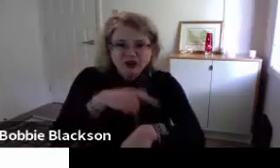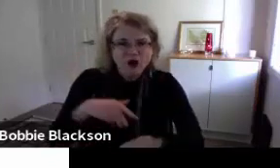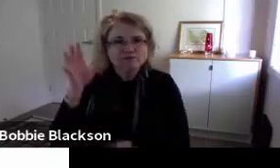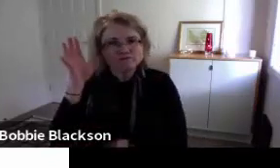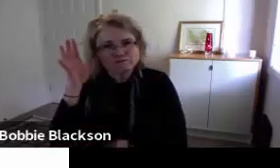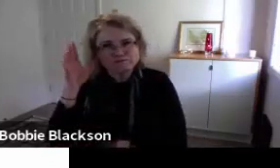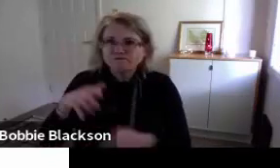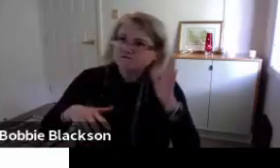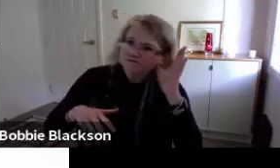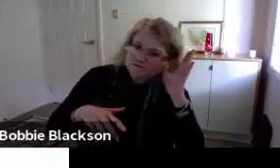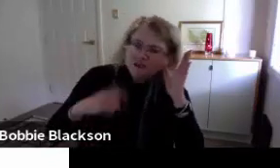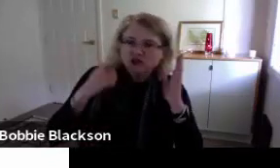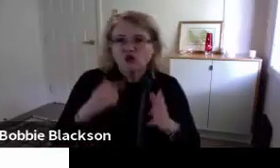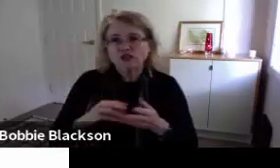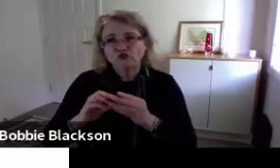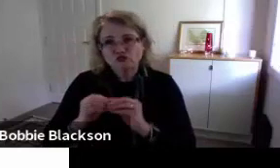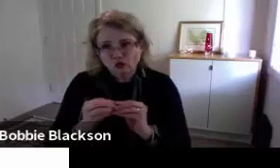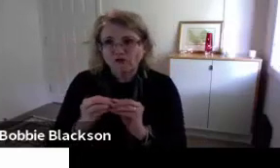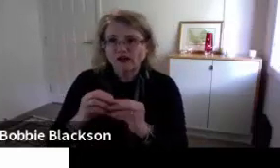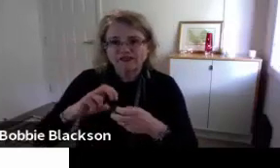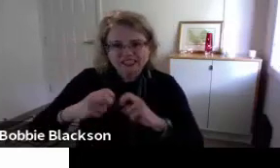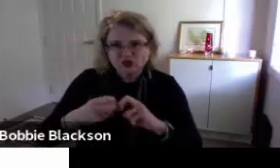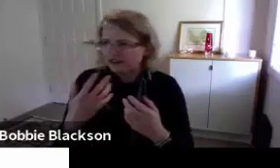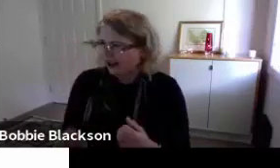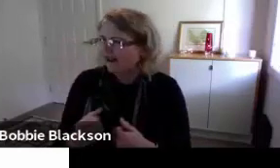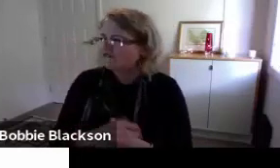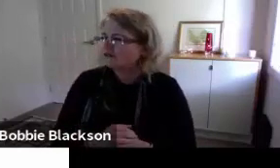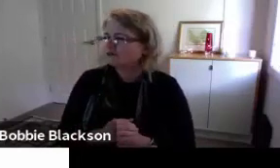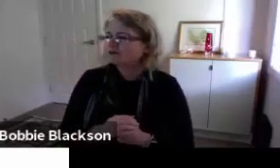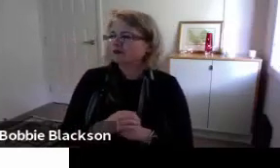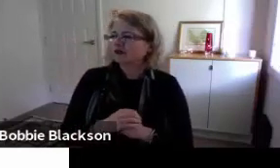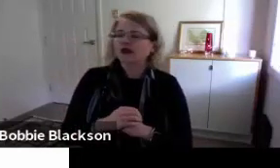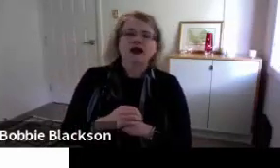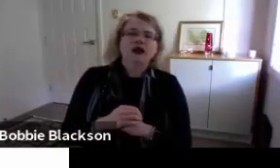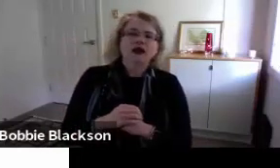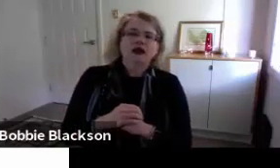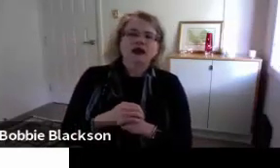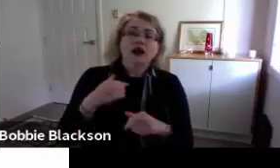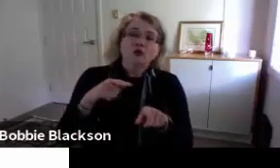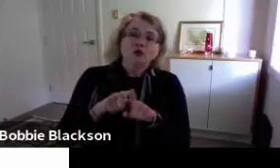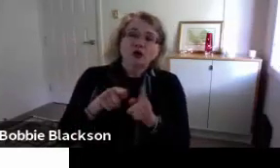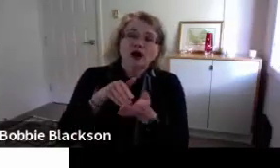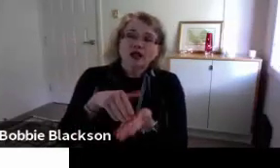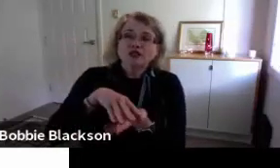if there are issues for students, I will listen to their issues and help them solve their problems.